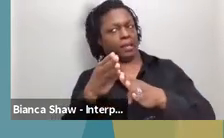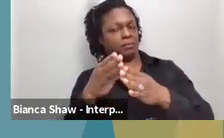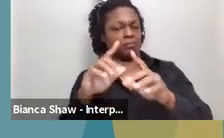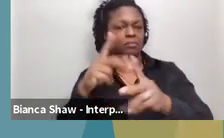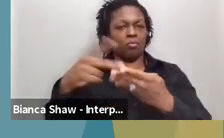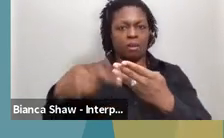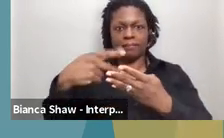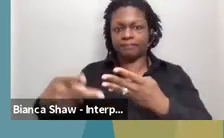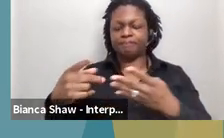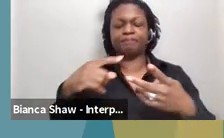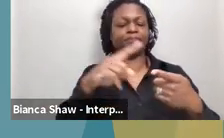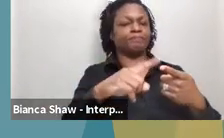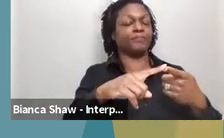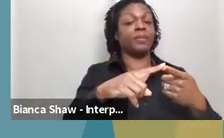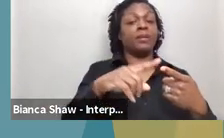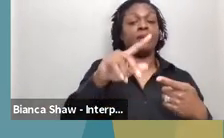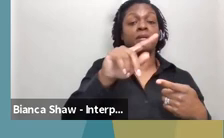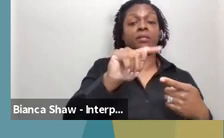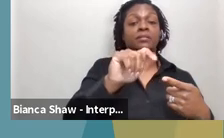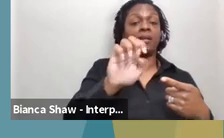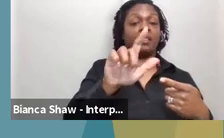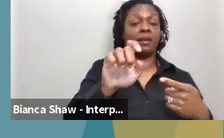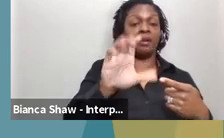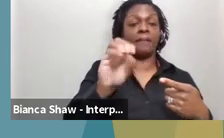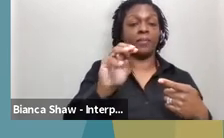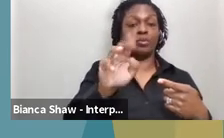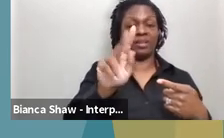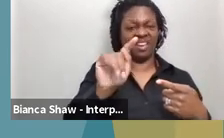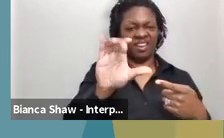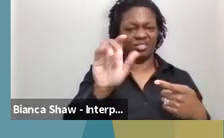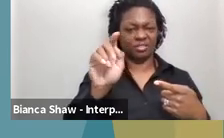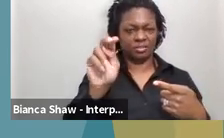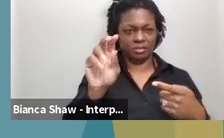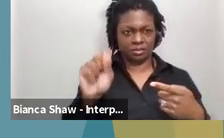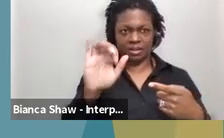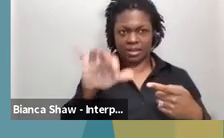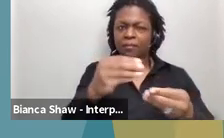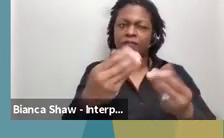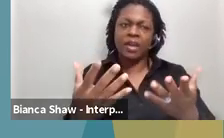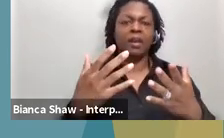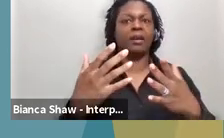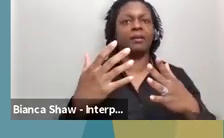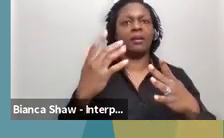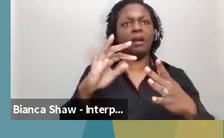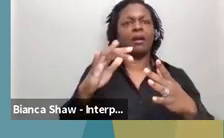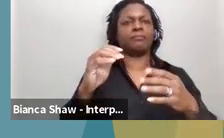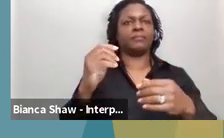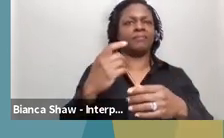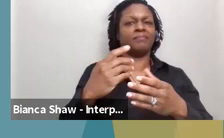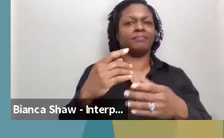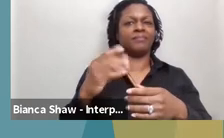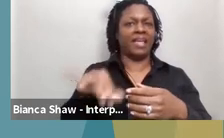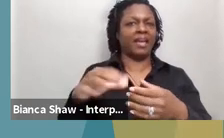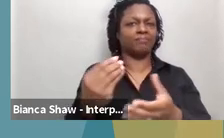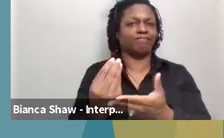The first one is the telecommunications program, and that program provides amplified equipment and alert systems at no